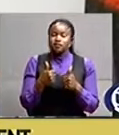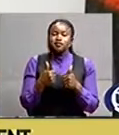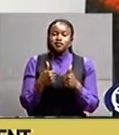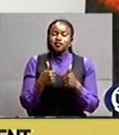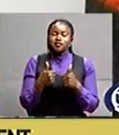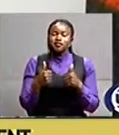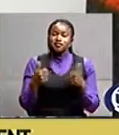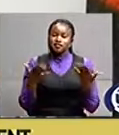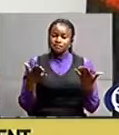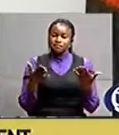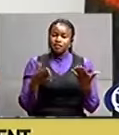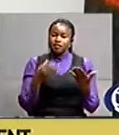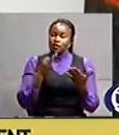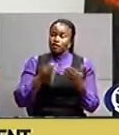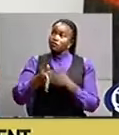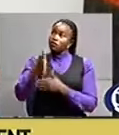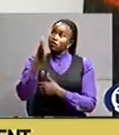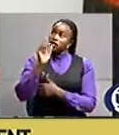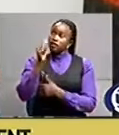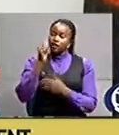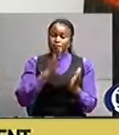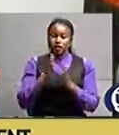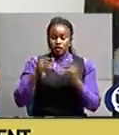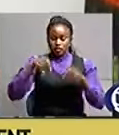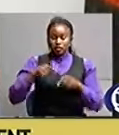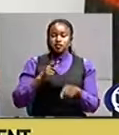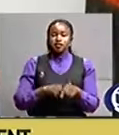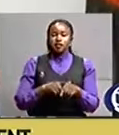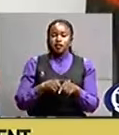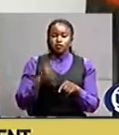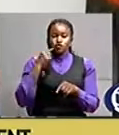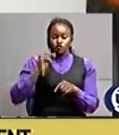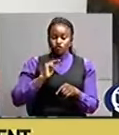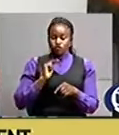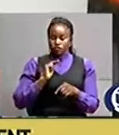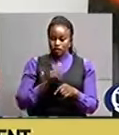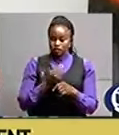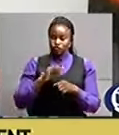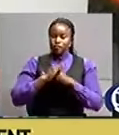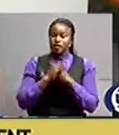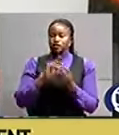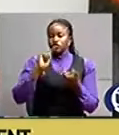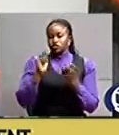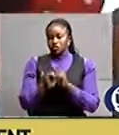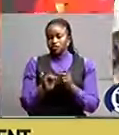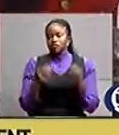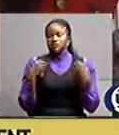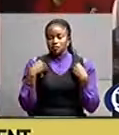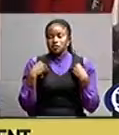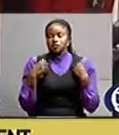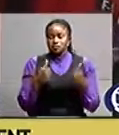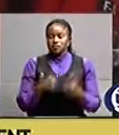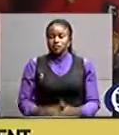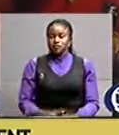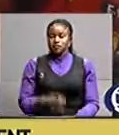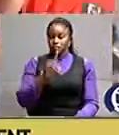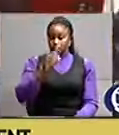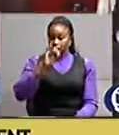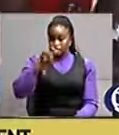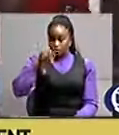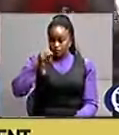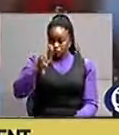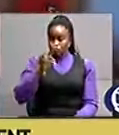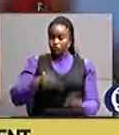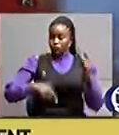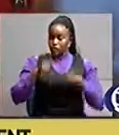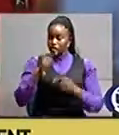know hopefully god willing now is the time for us to make the changes we want in the sport dipu sailed through with